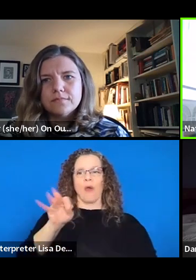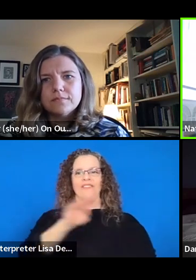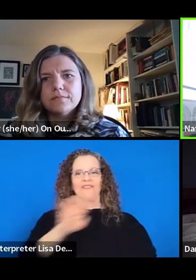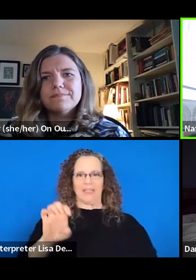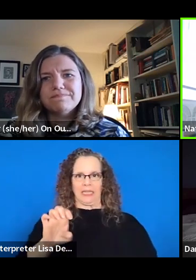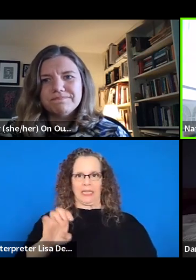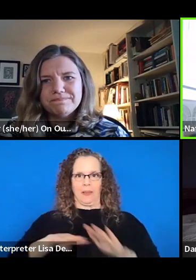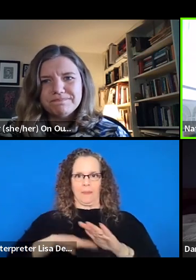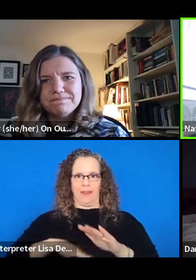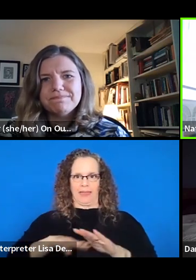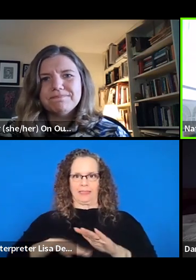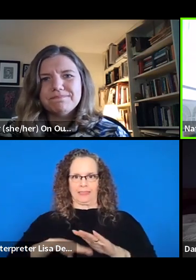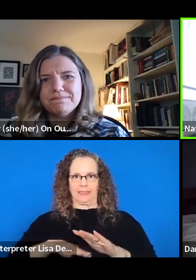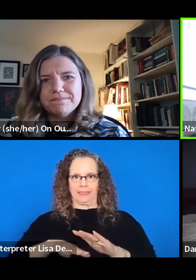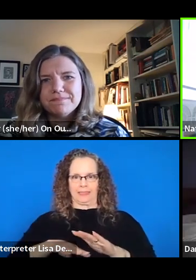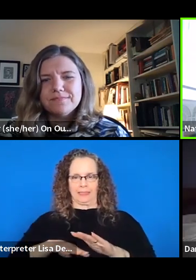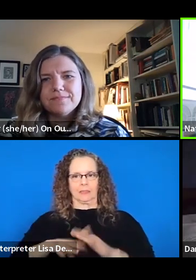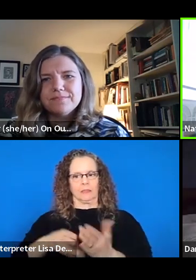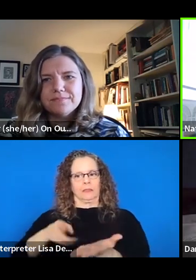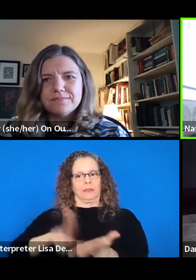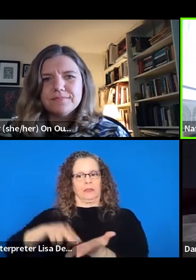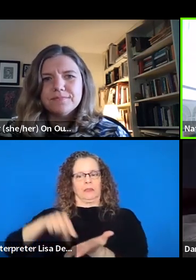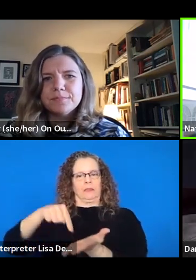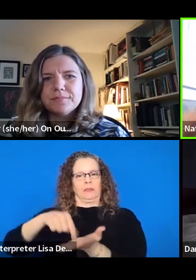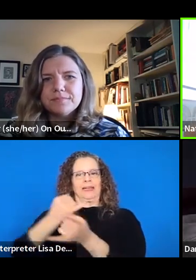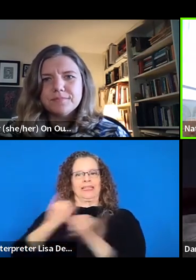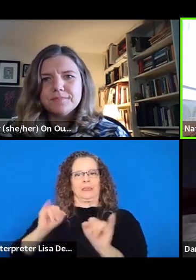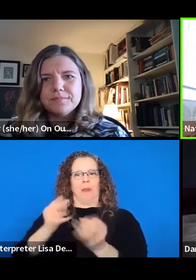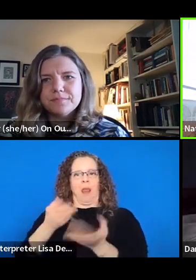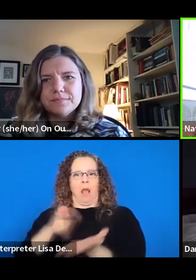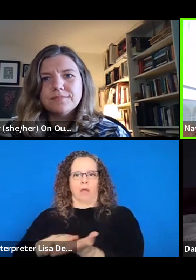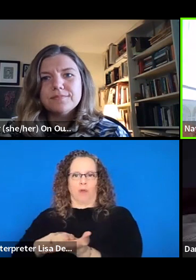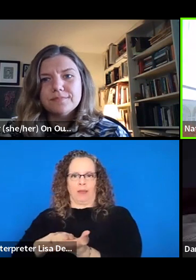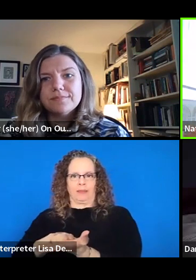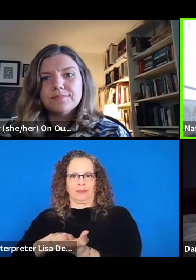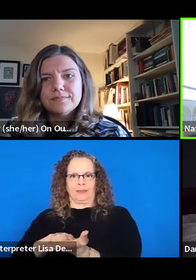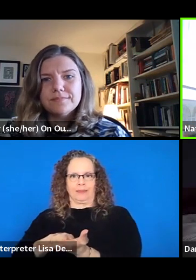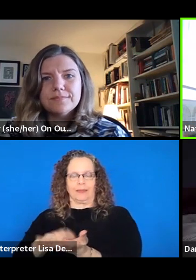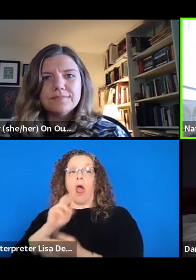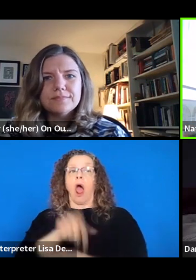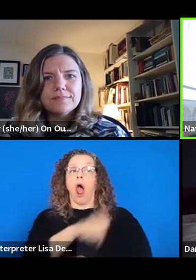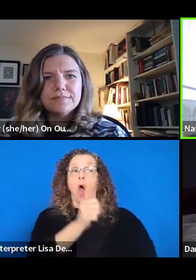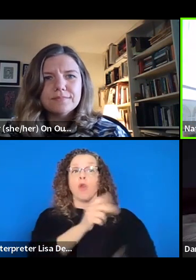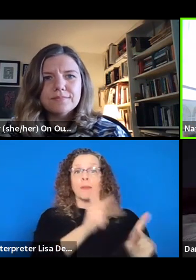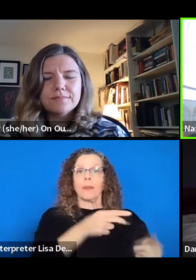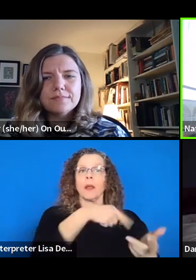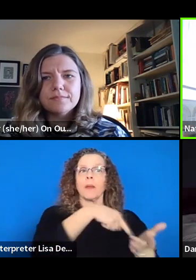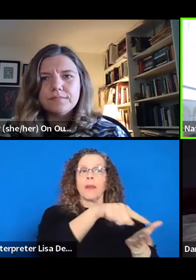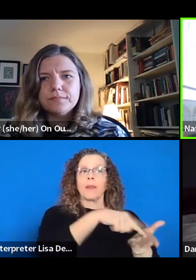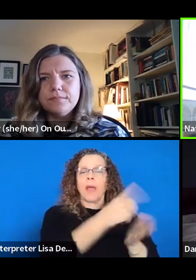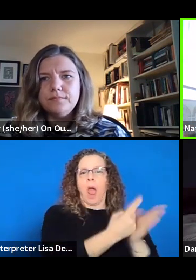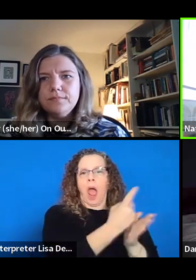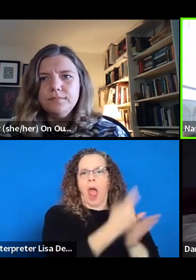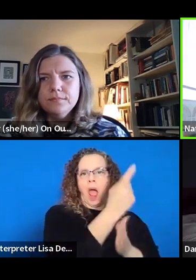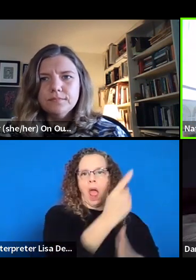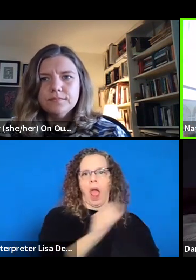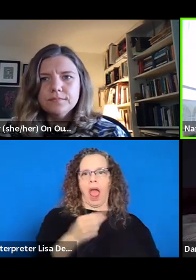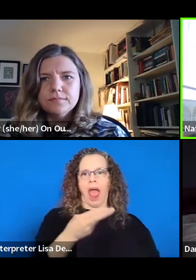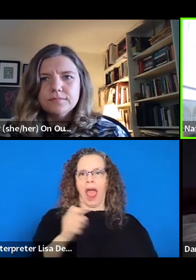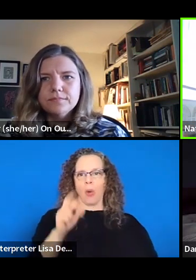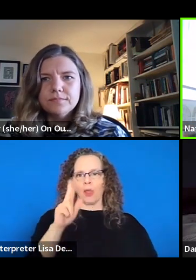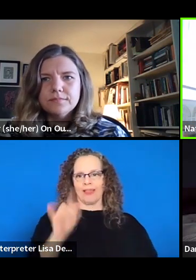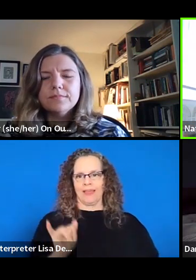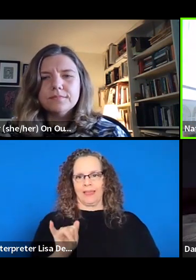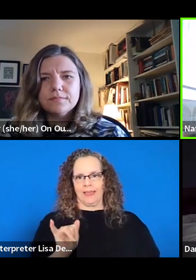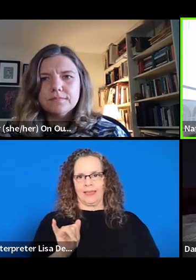misclassified as independent contractors. Um, and some are paid on an hourly basis. So in, in, it is basically